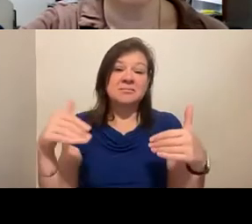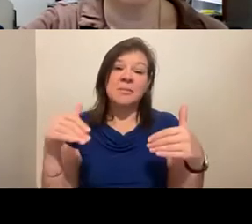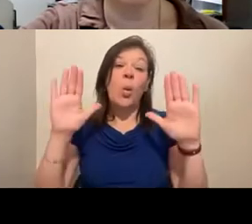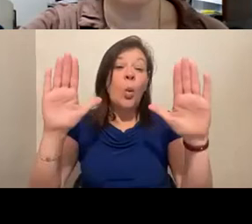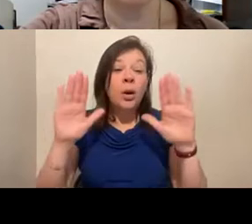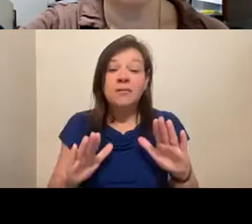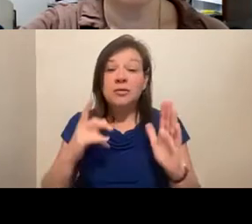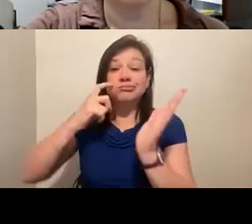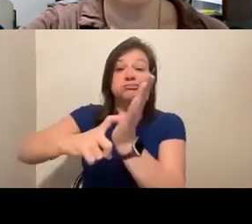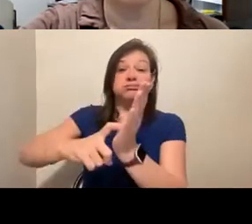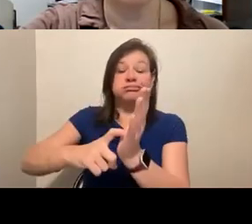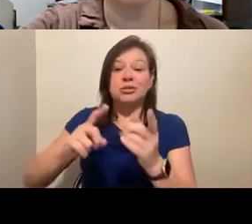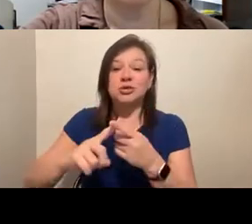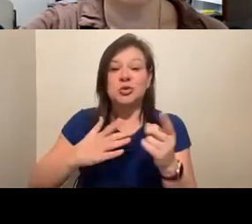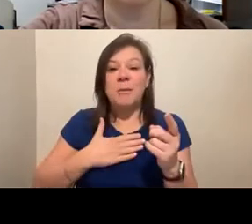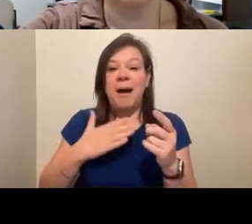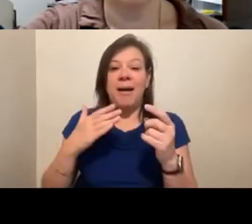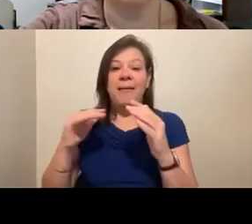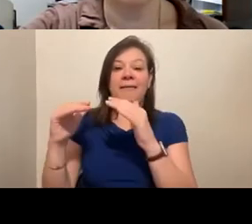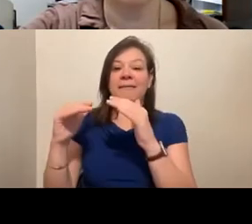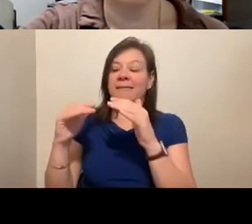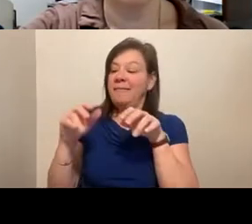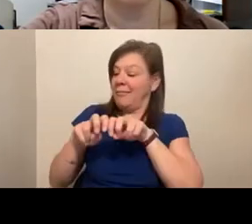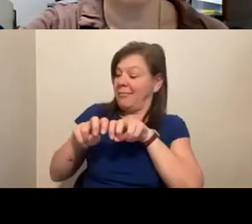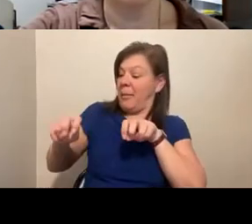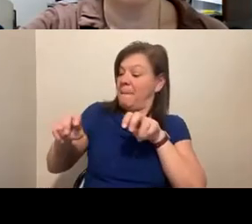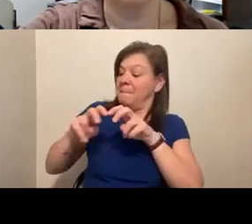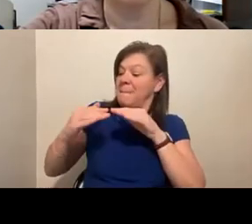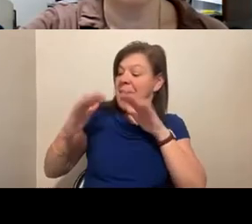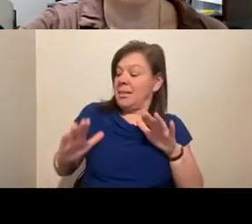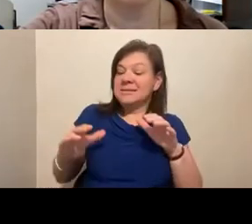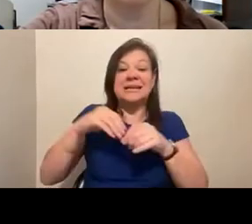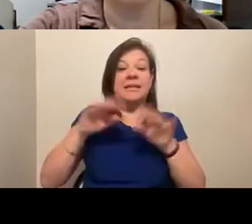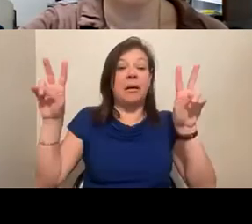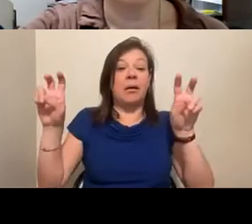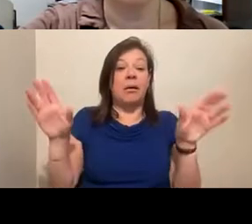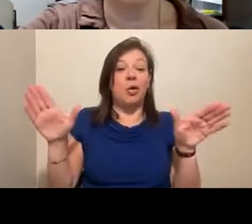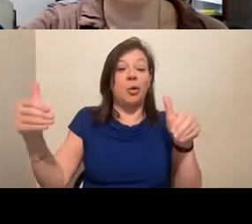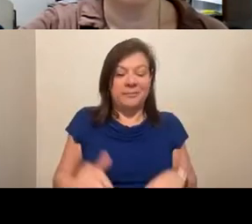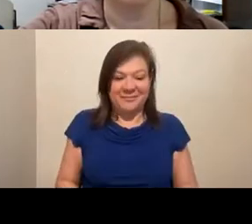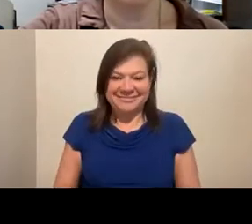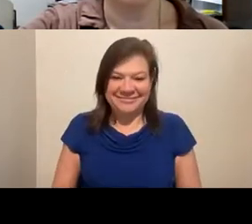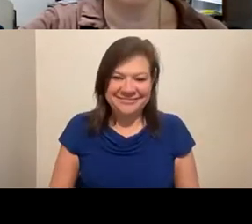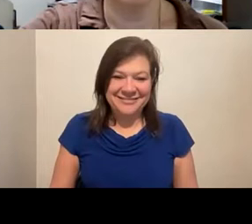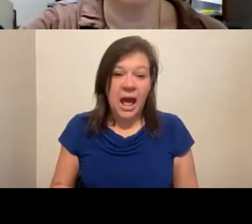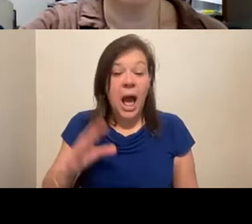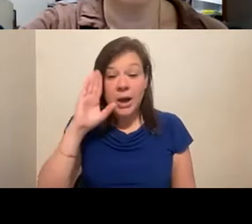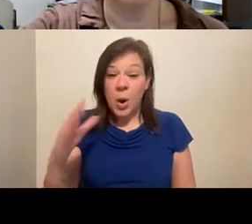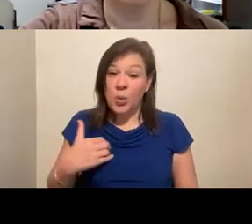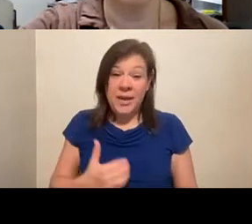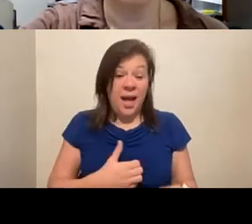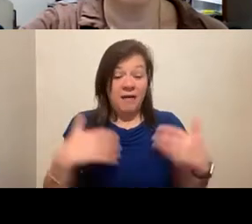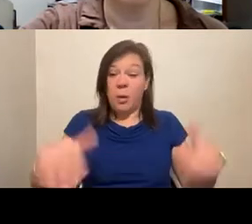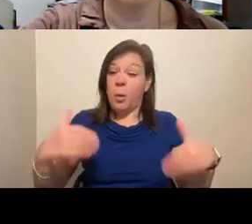to my fellow panelists in room. I know we have a robust topic